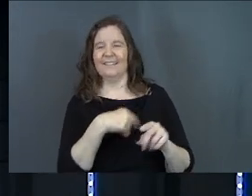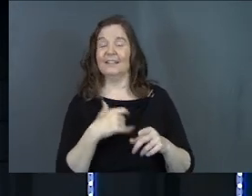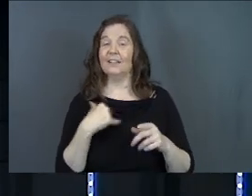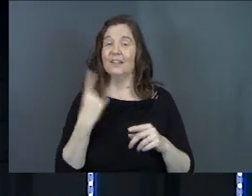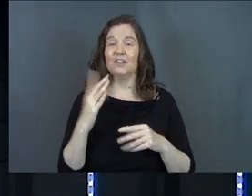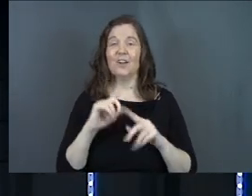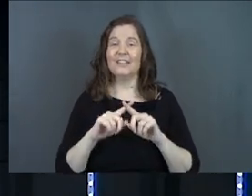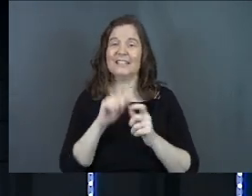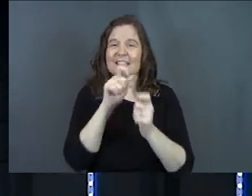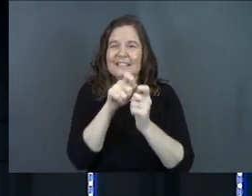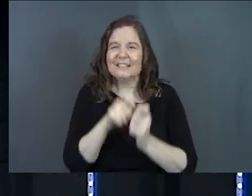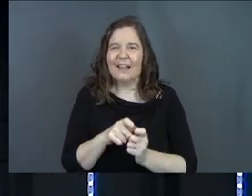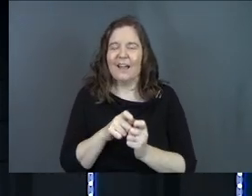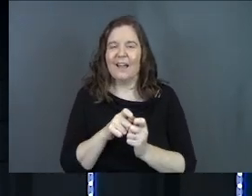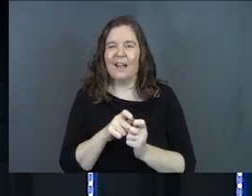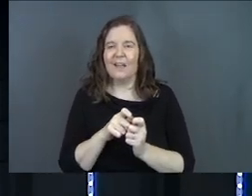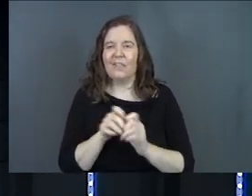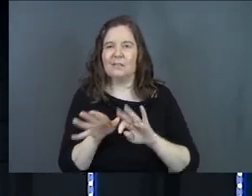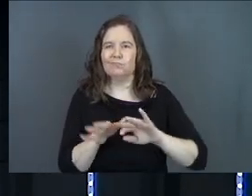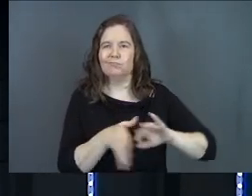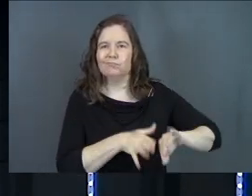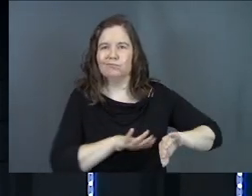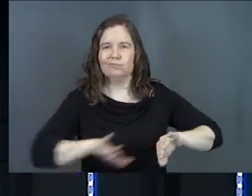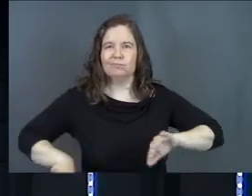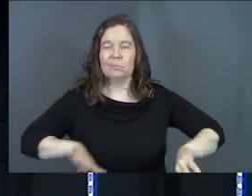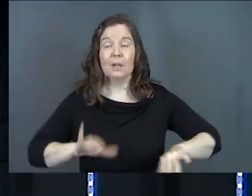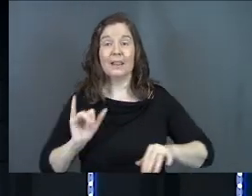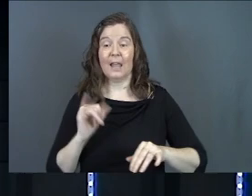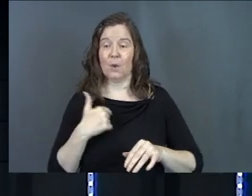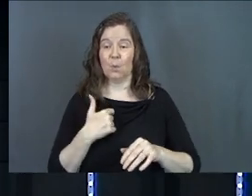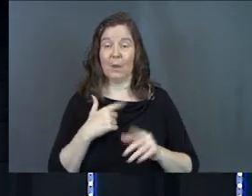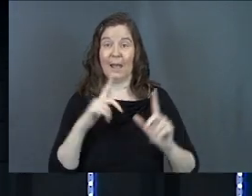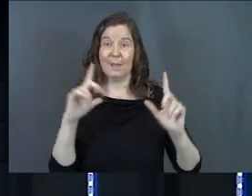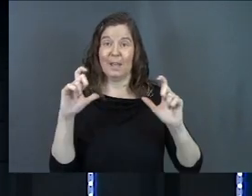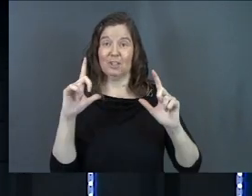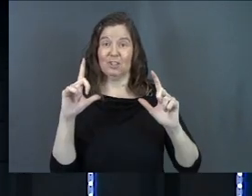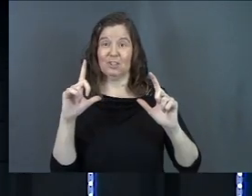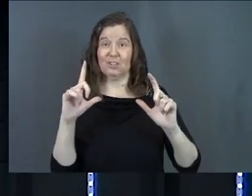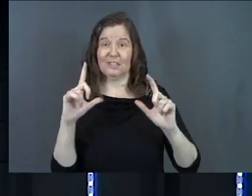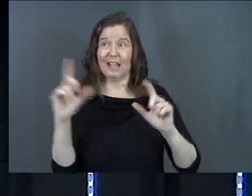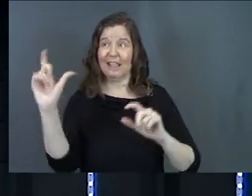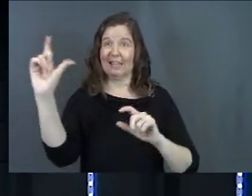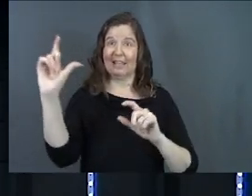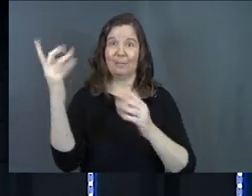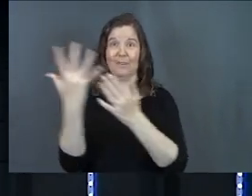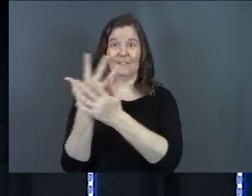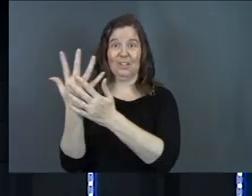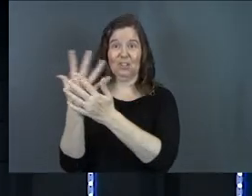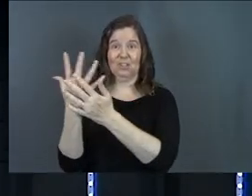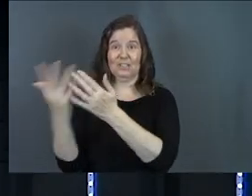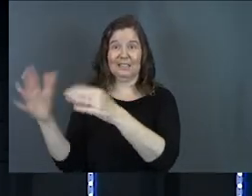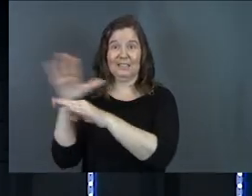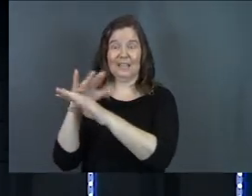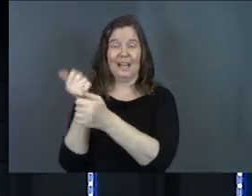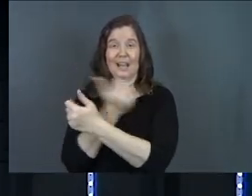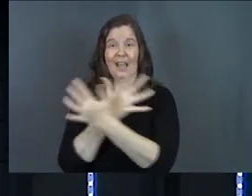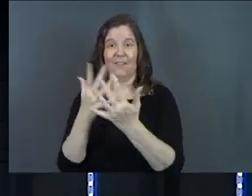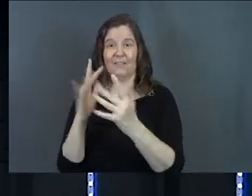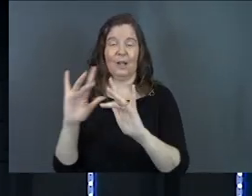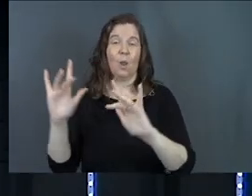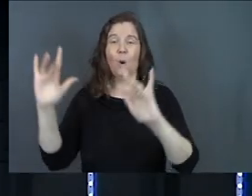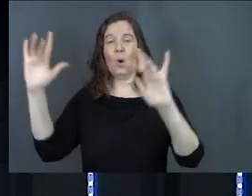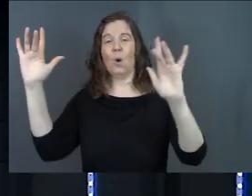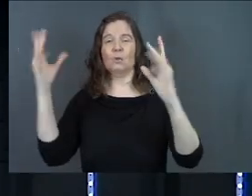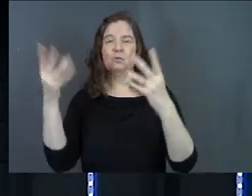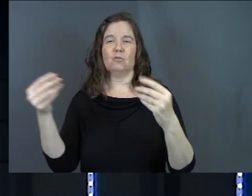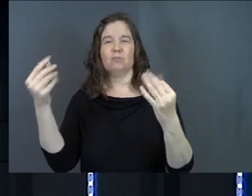And it's like, there's all this detail that just kind of got shoved off to the side. It's almost like we take our pictures and then we hit the Instagram filters on top of them and everything kind of